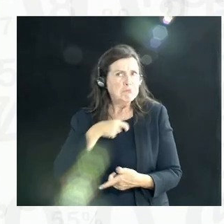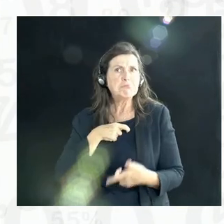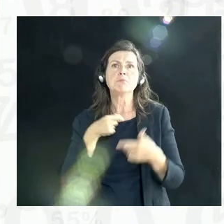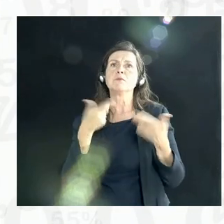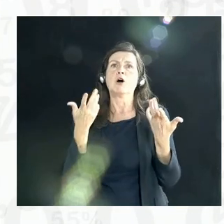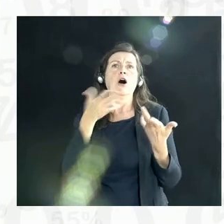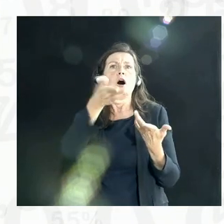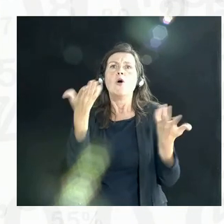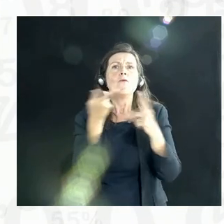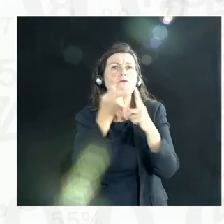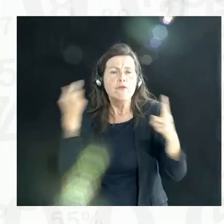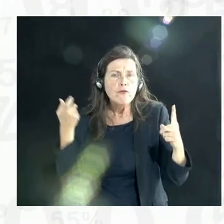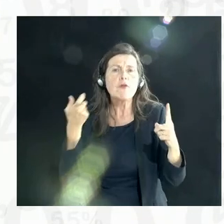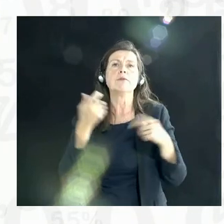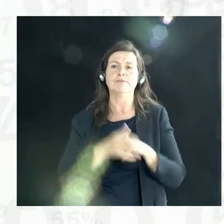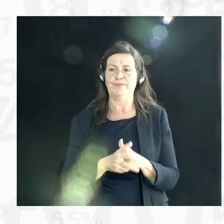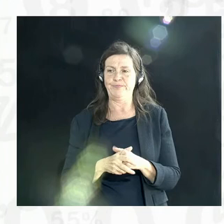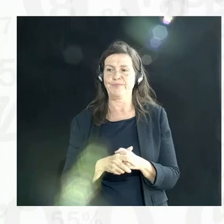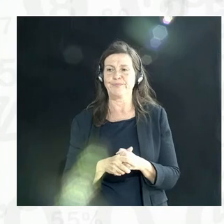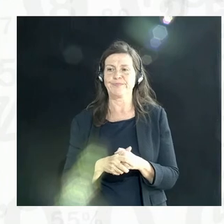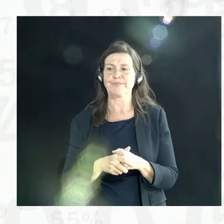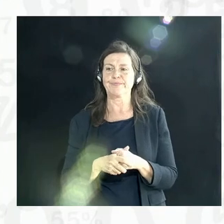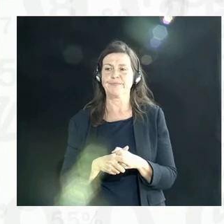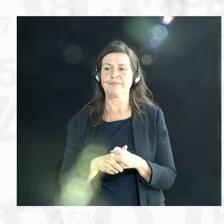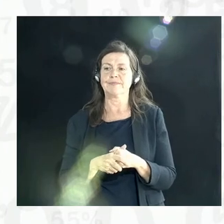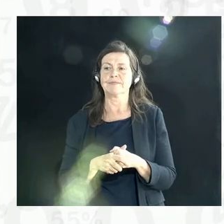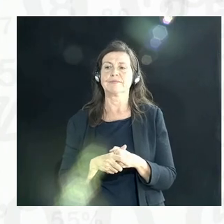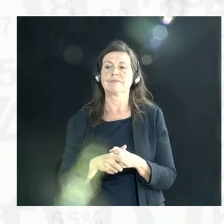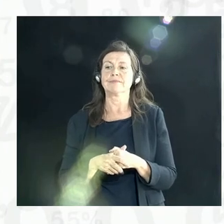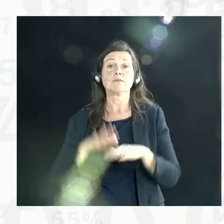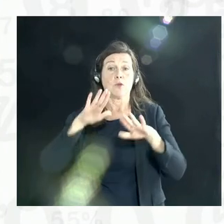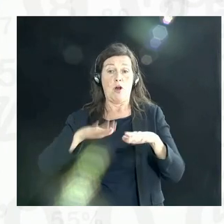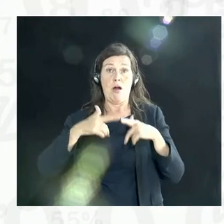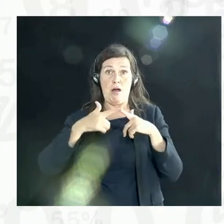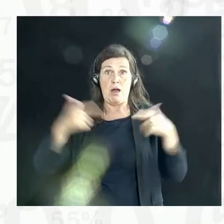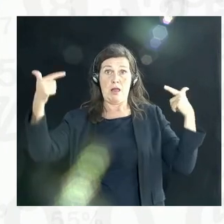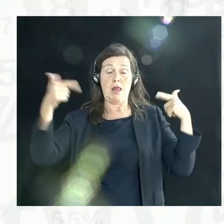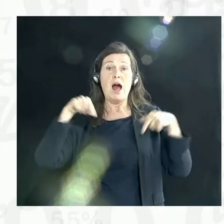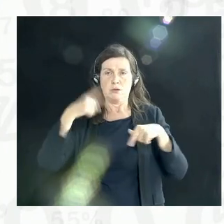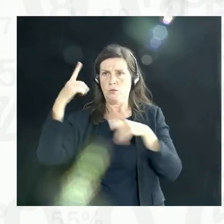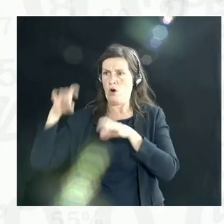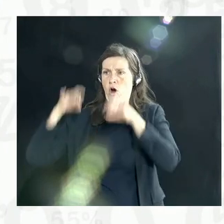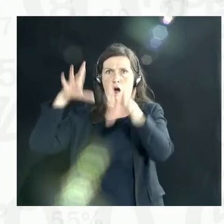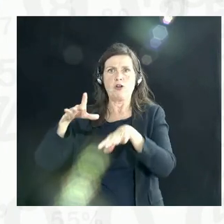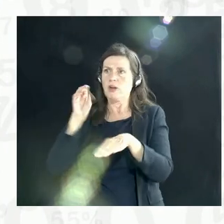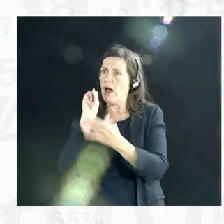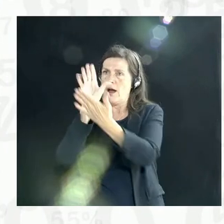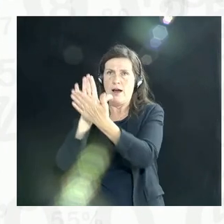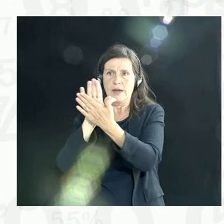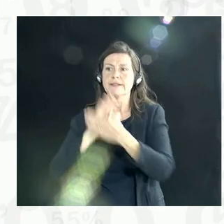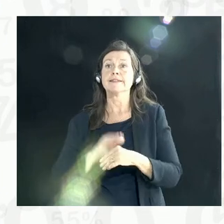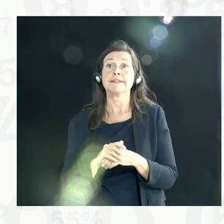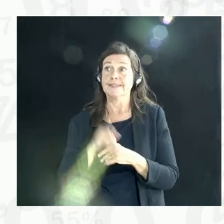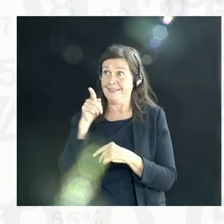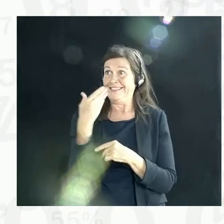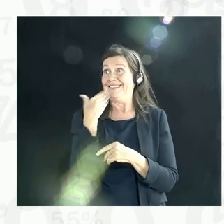for. And we also have already questions that came in on our online platform. One, for example, from Australia, and it alludes to what you just